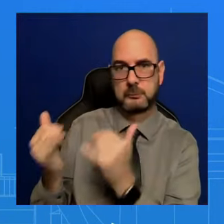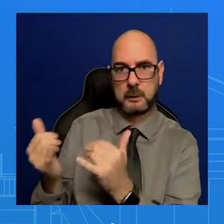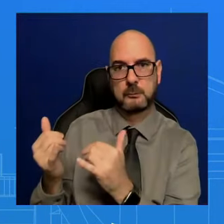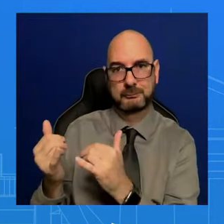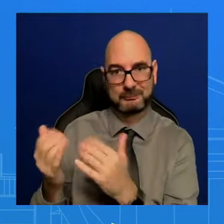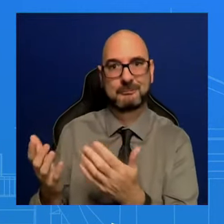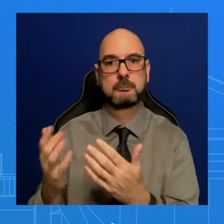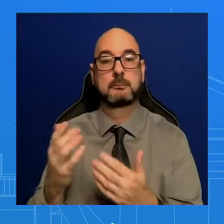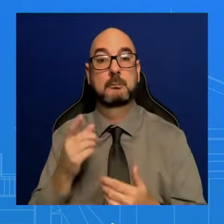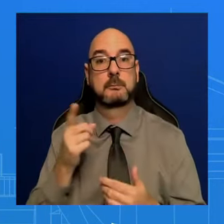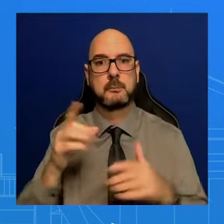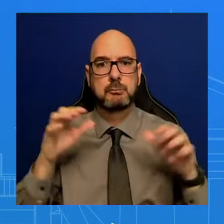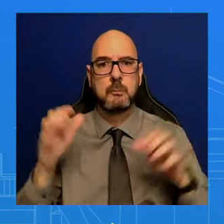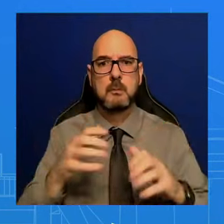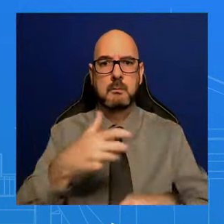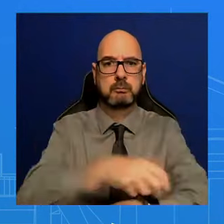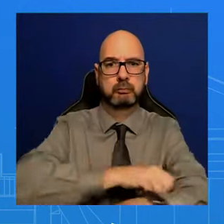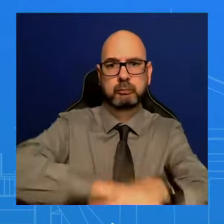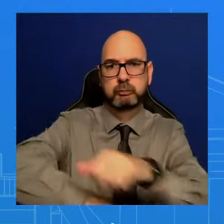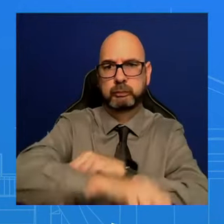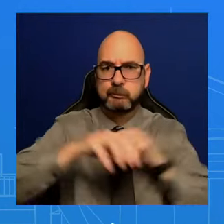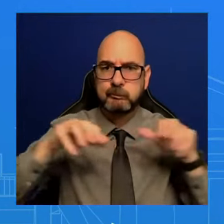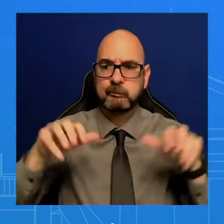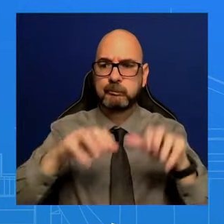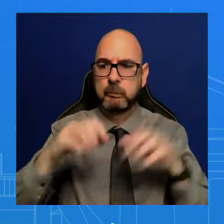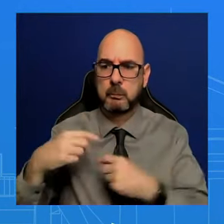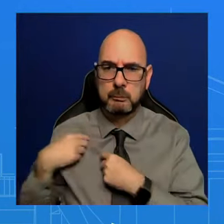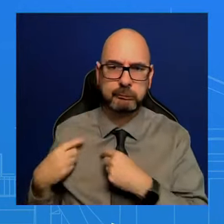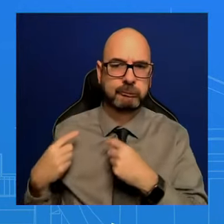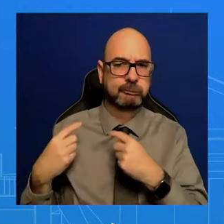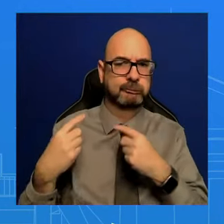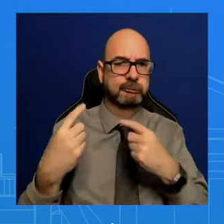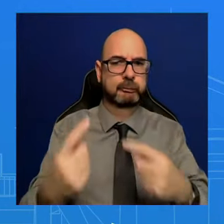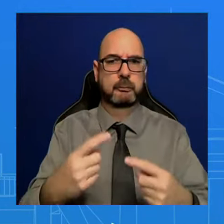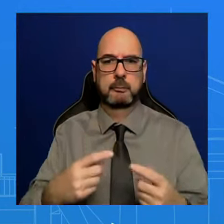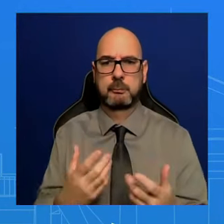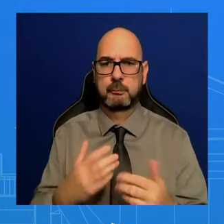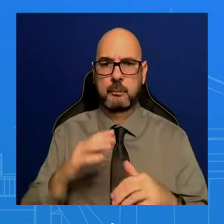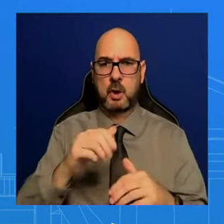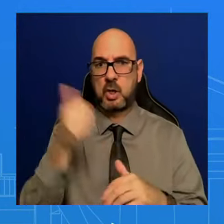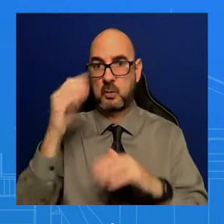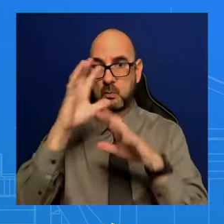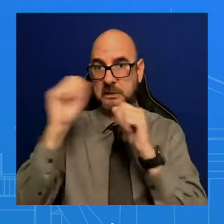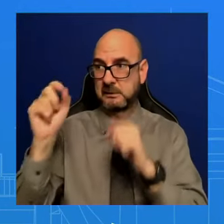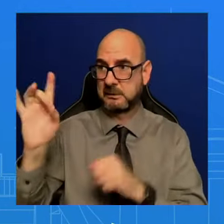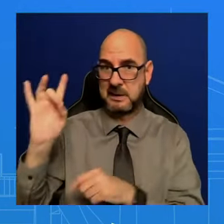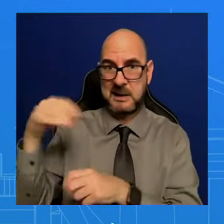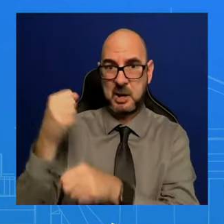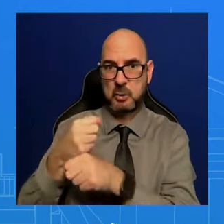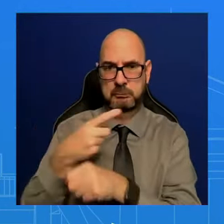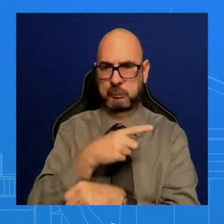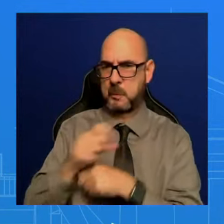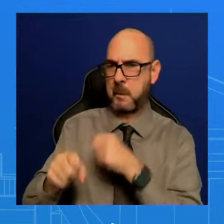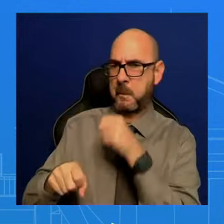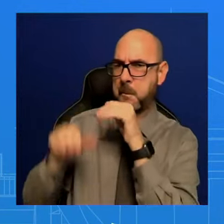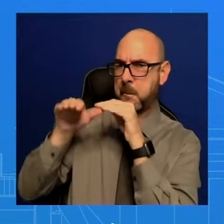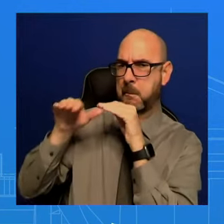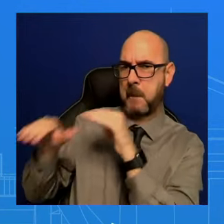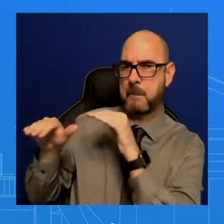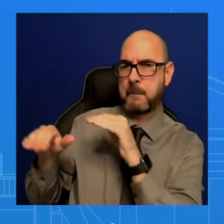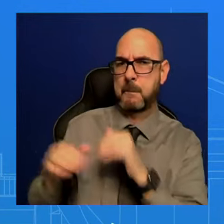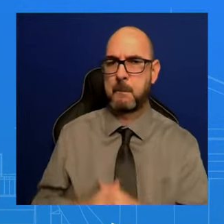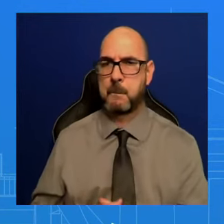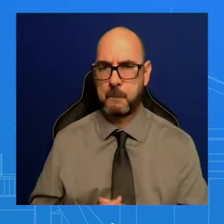years than most presidents have accomplished in two terms. He will talk about the success in implementing his agenda from